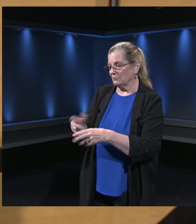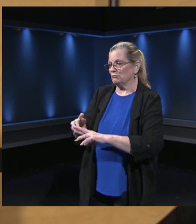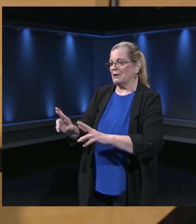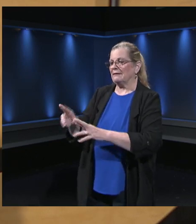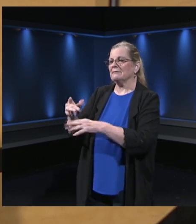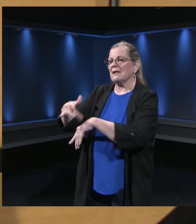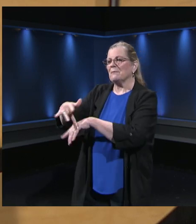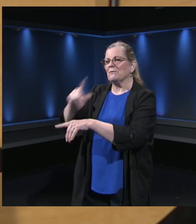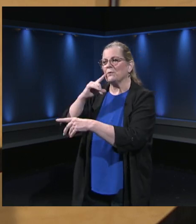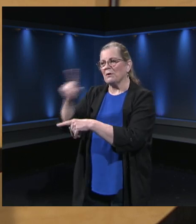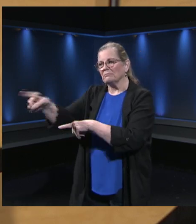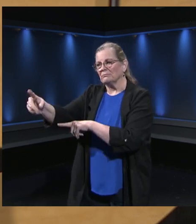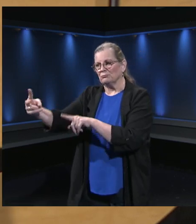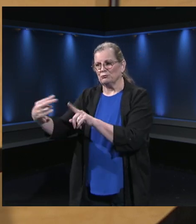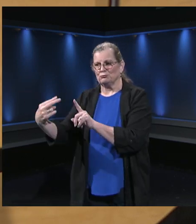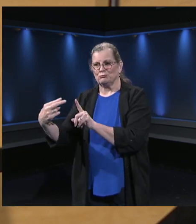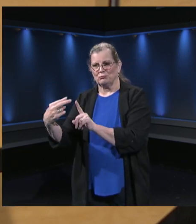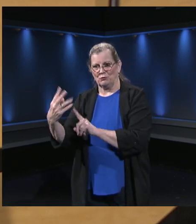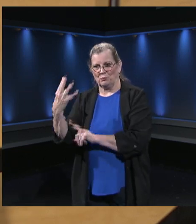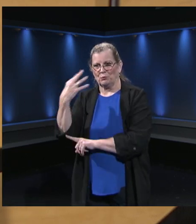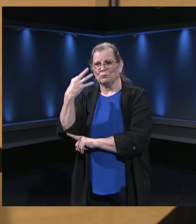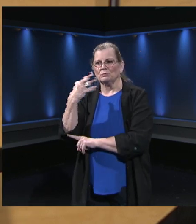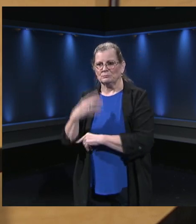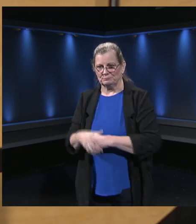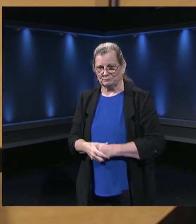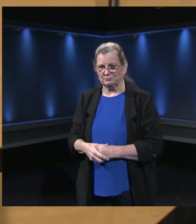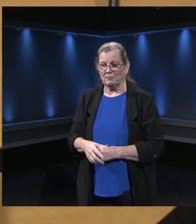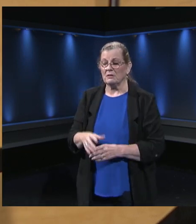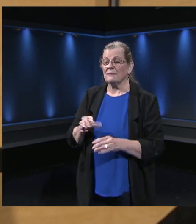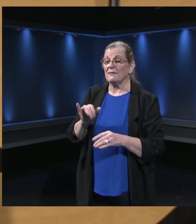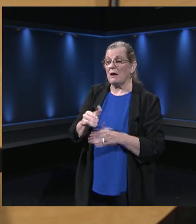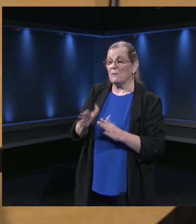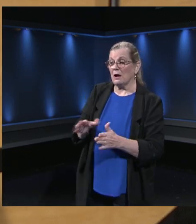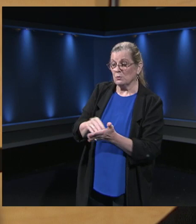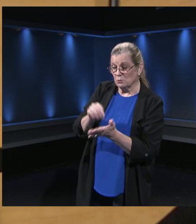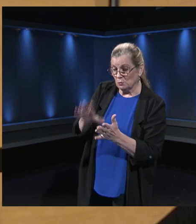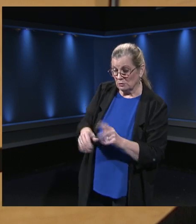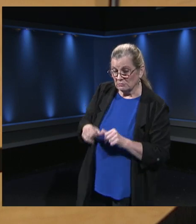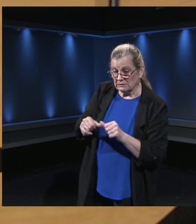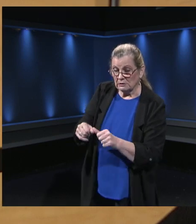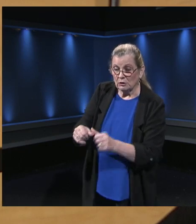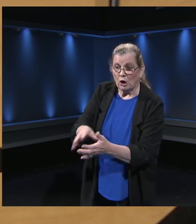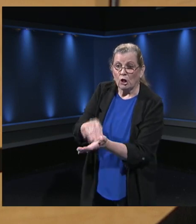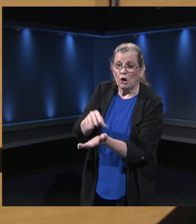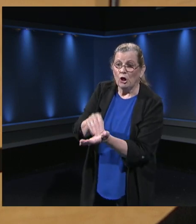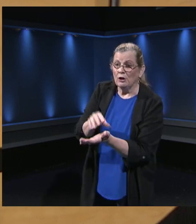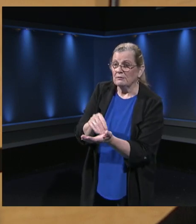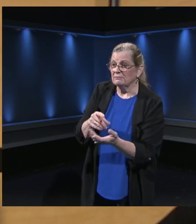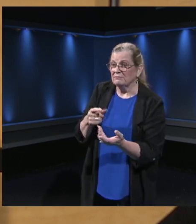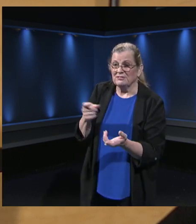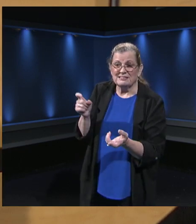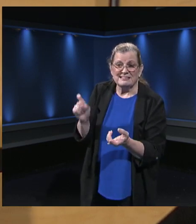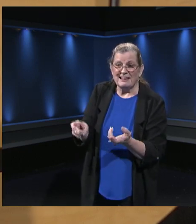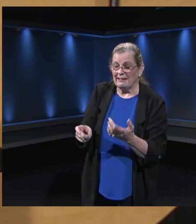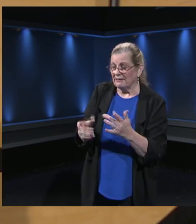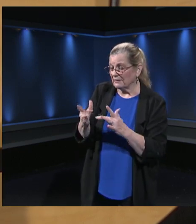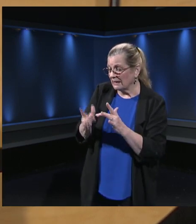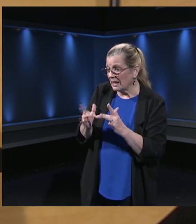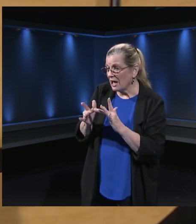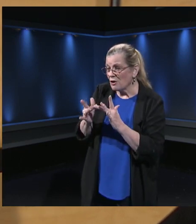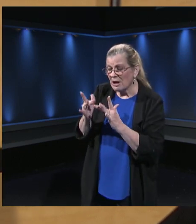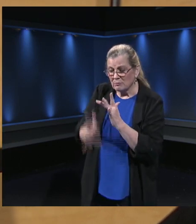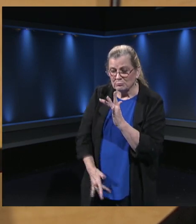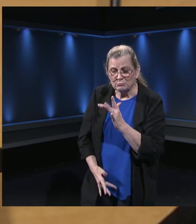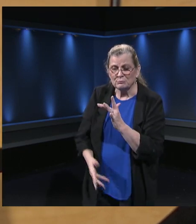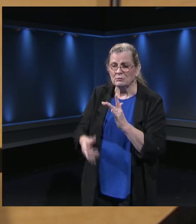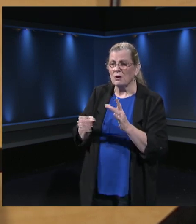learning. Should something happen with with connection one day or or or, you know, just if we lose connection and things